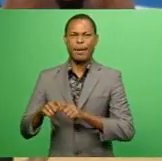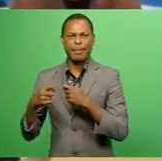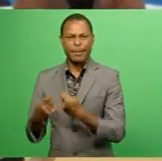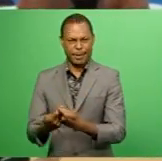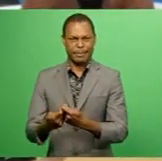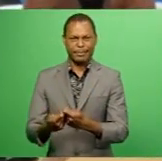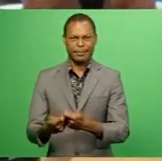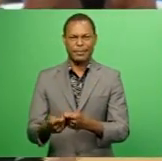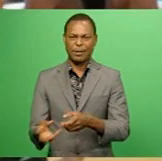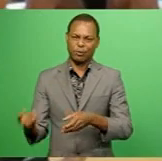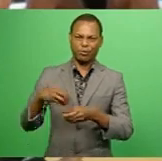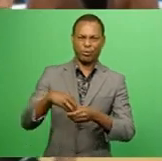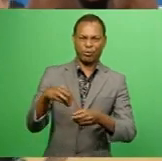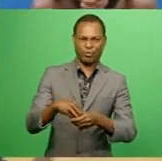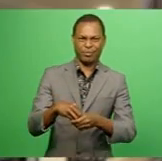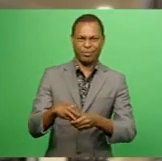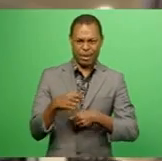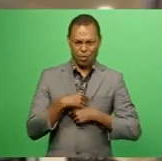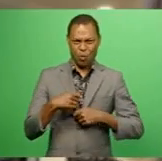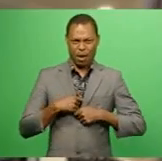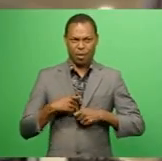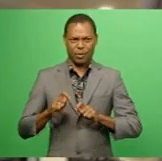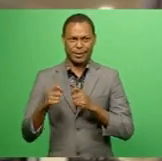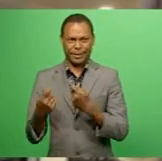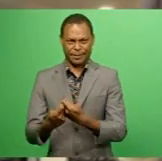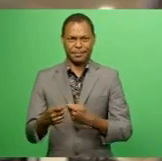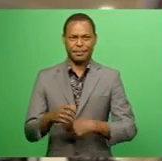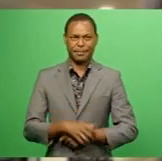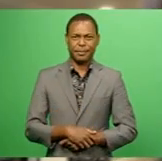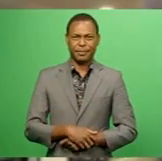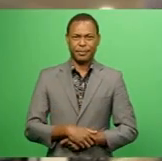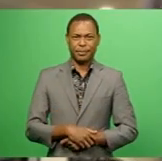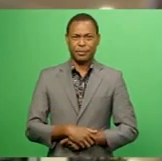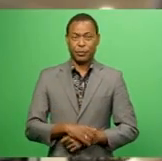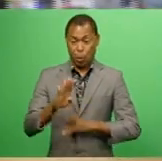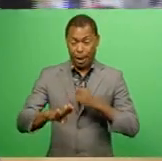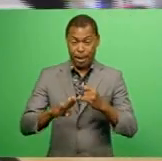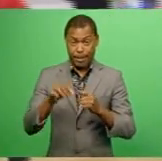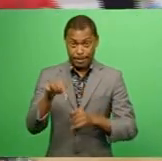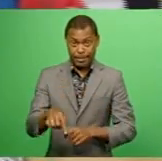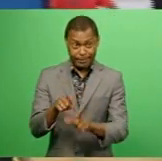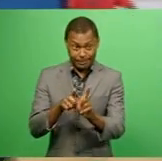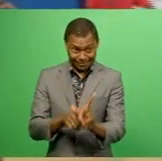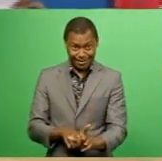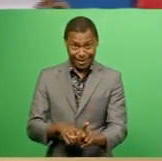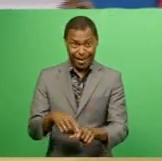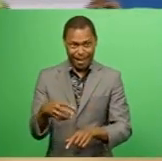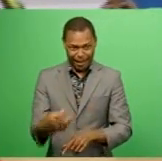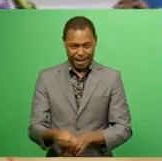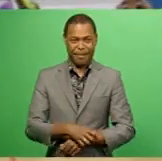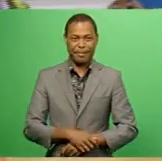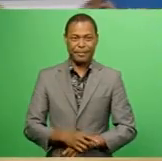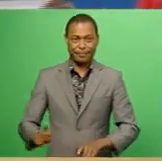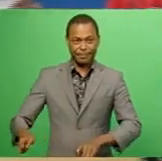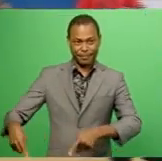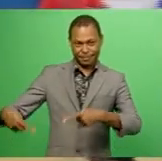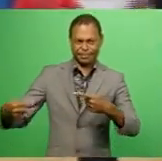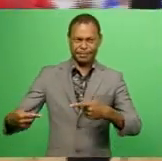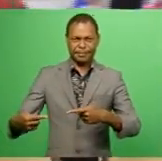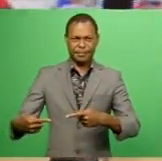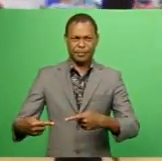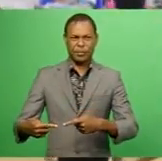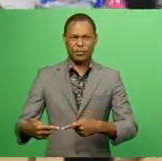Netball system. It's World Youth Cup at the end of this year, but the next crop of World Youth Cup are probably our 16